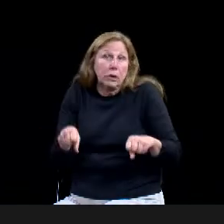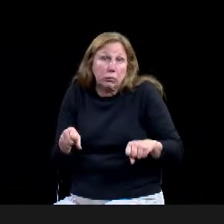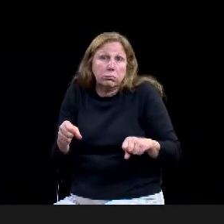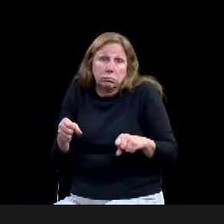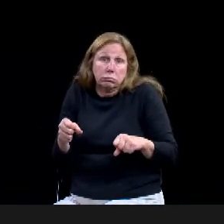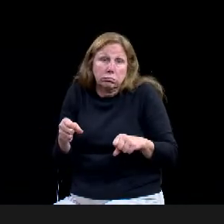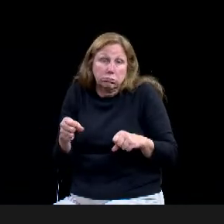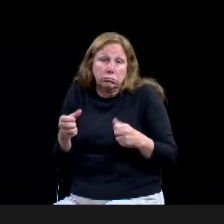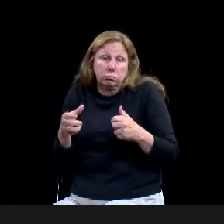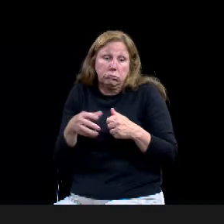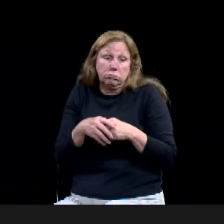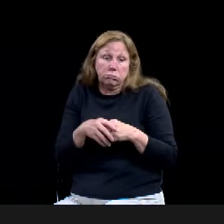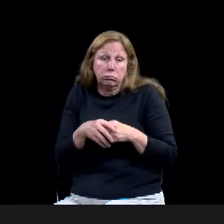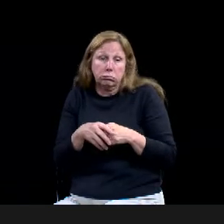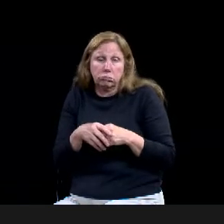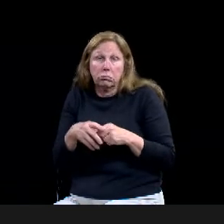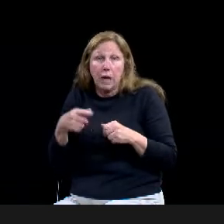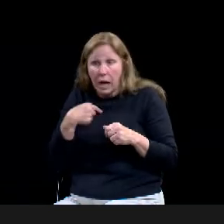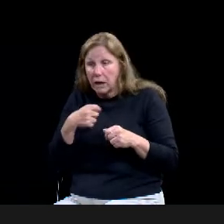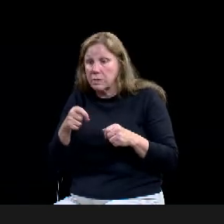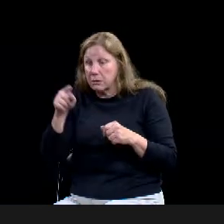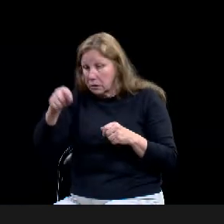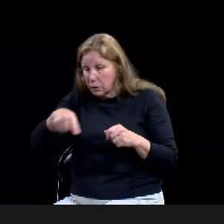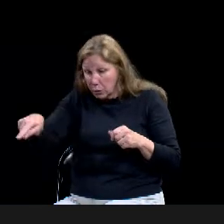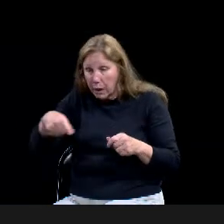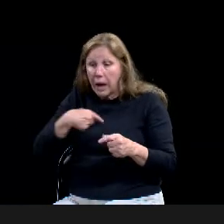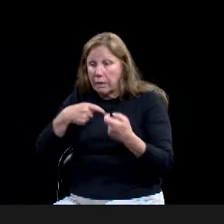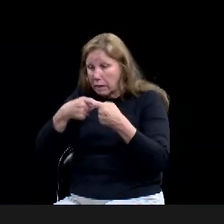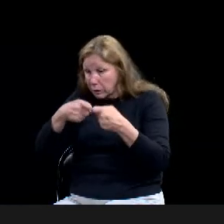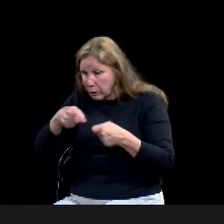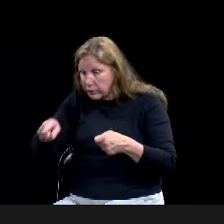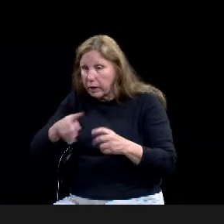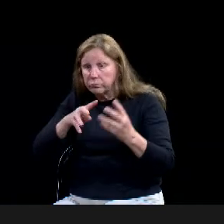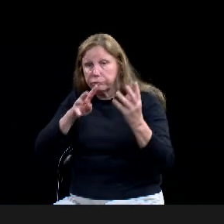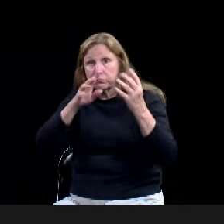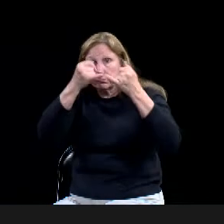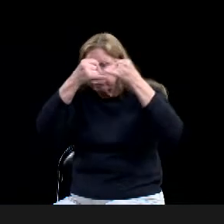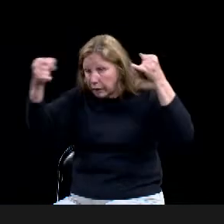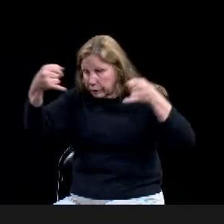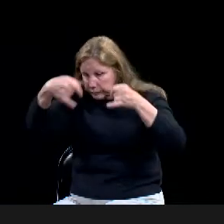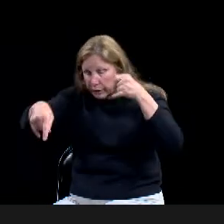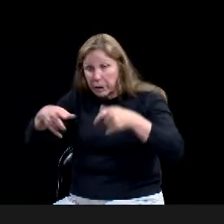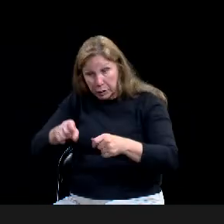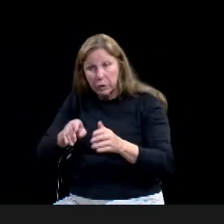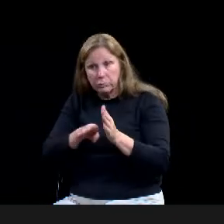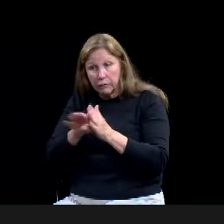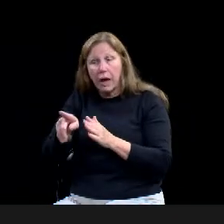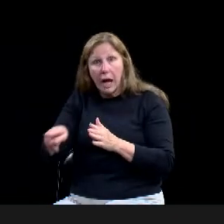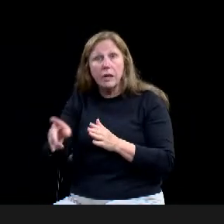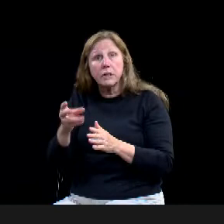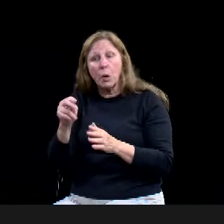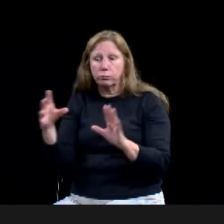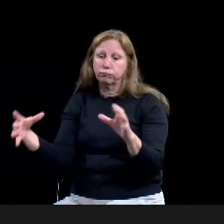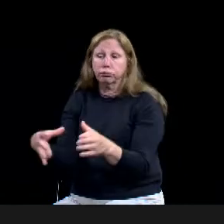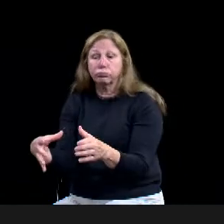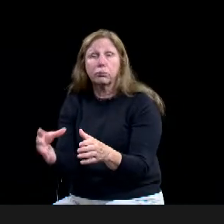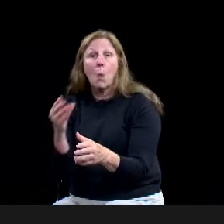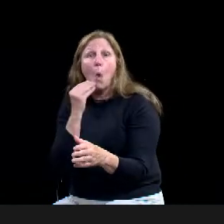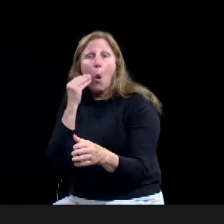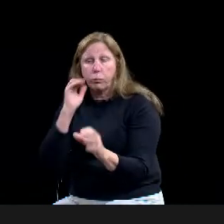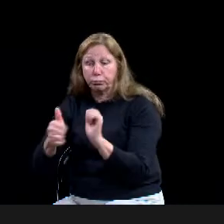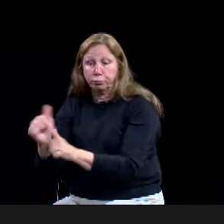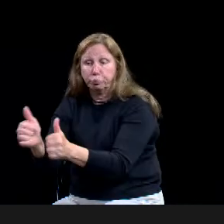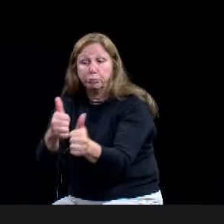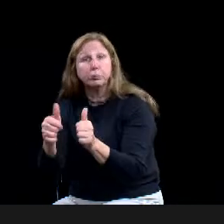little pocket residential area as well. It, you know, especially when you start, um, improving the, the,